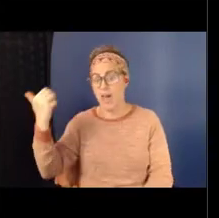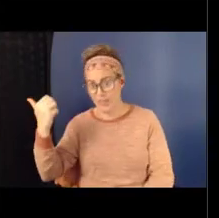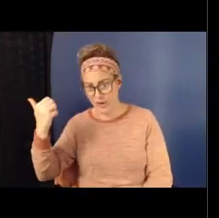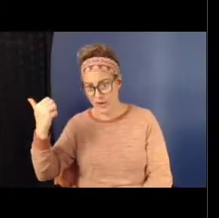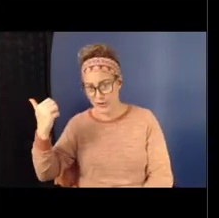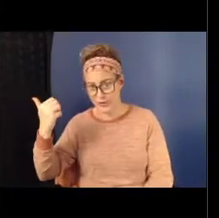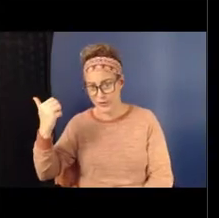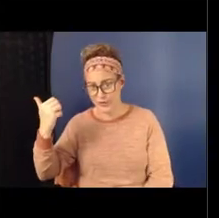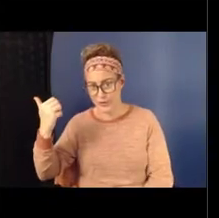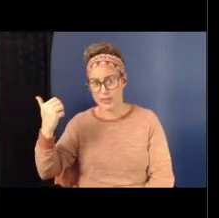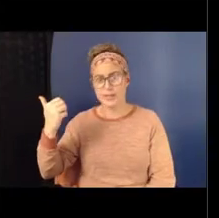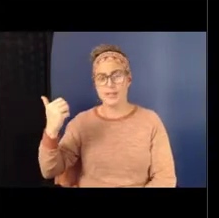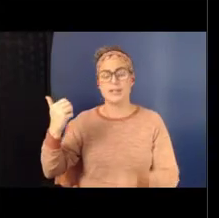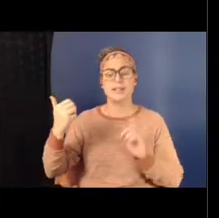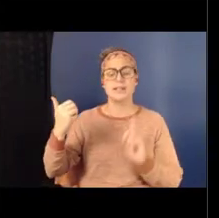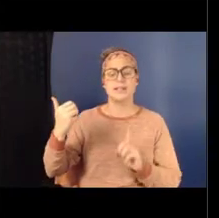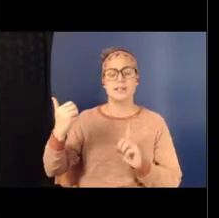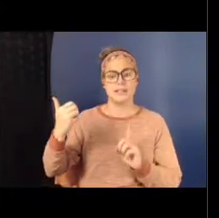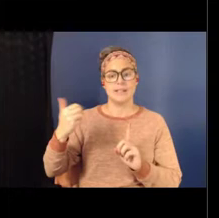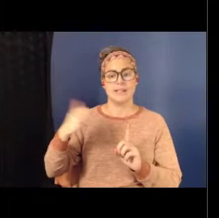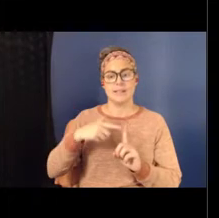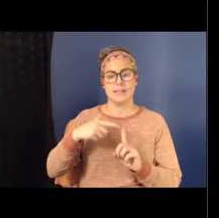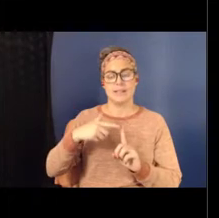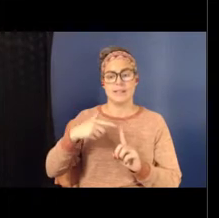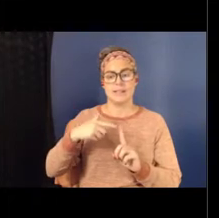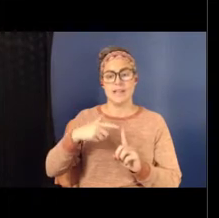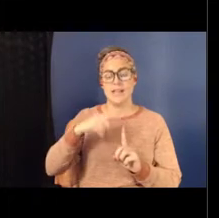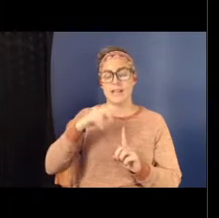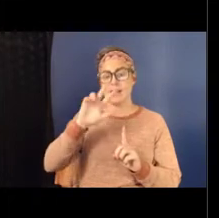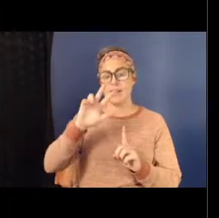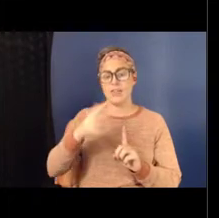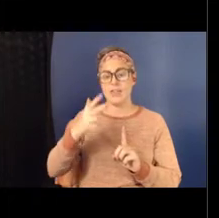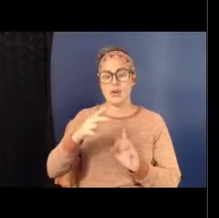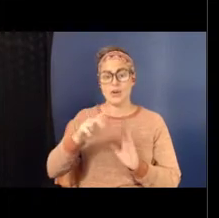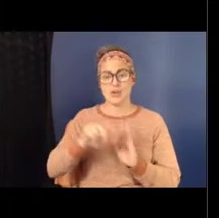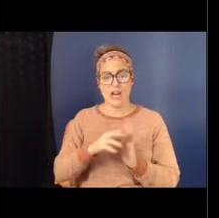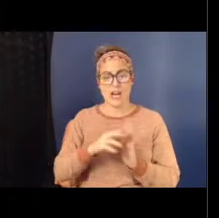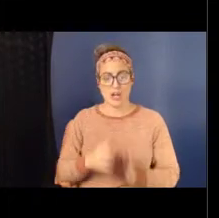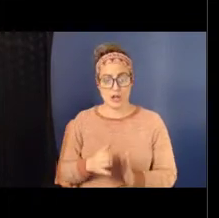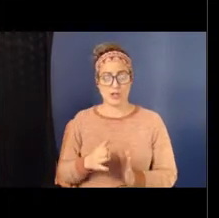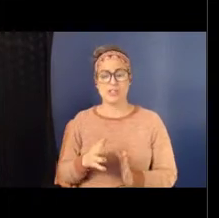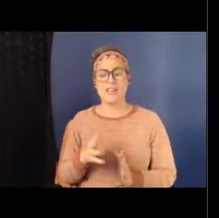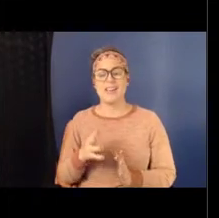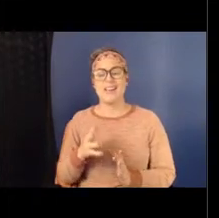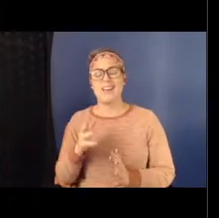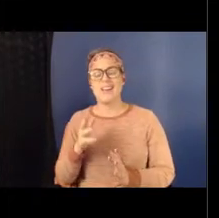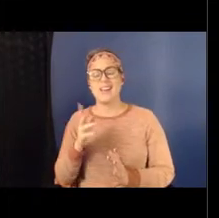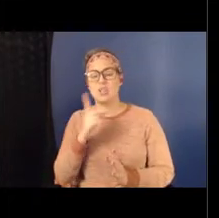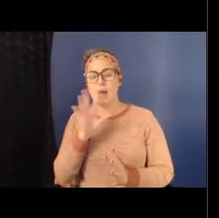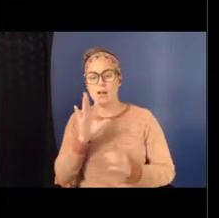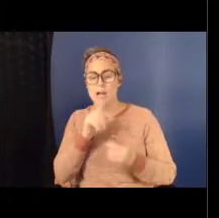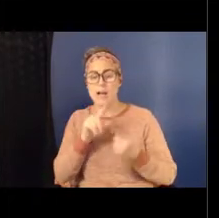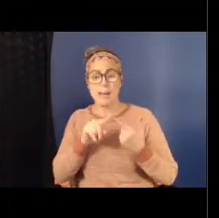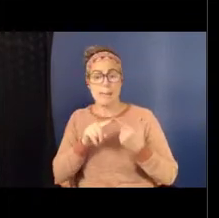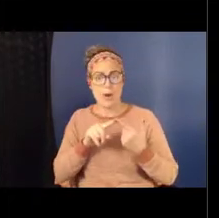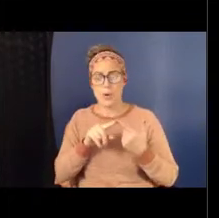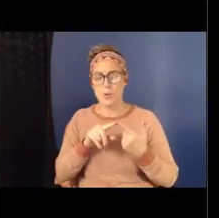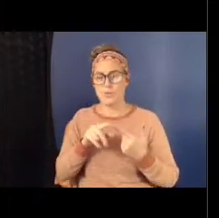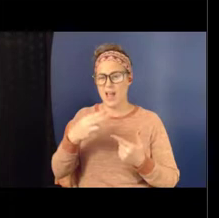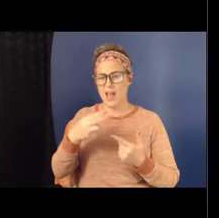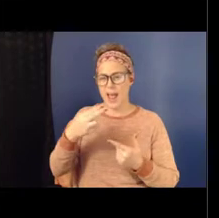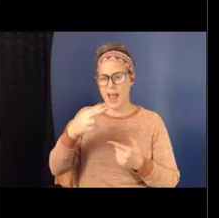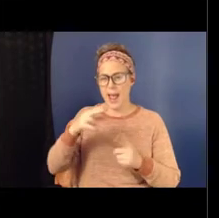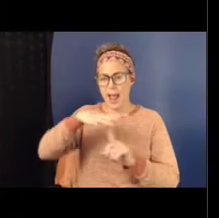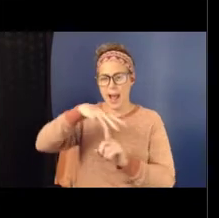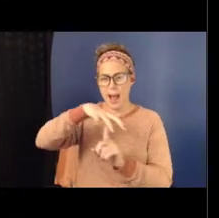attack helicopter. If you don't know that, Google that. That's actually a very homophobic kind of word that they use,